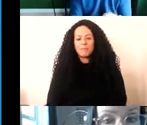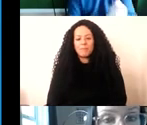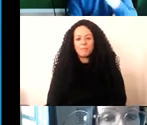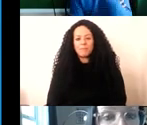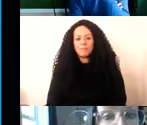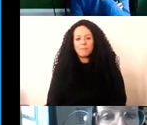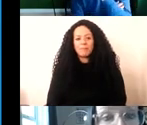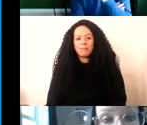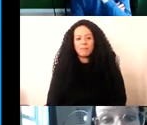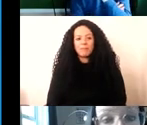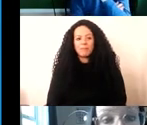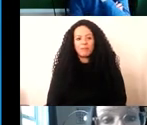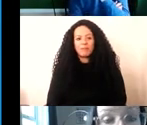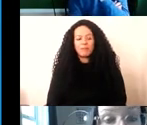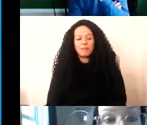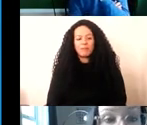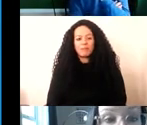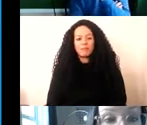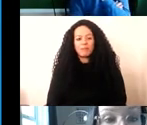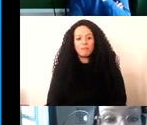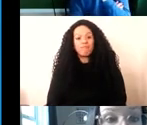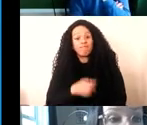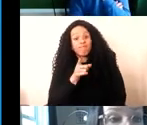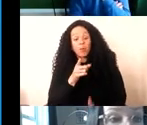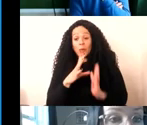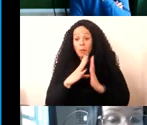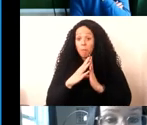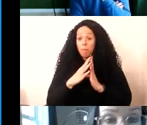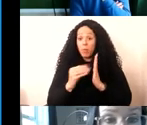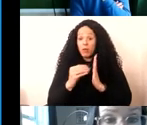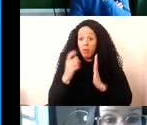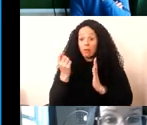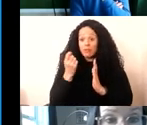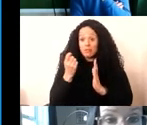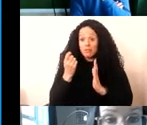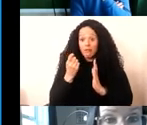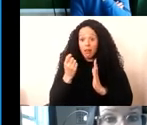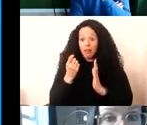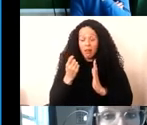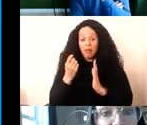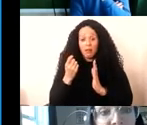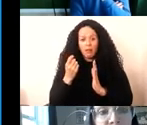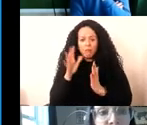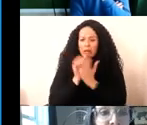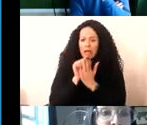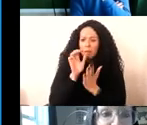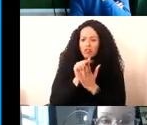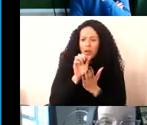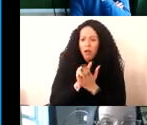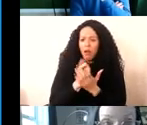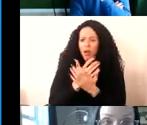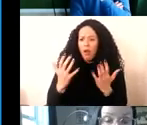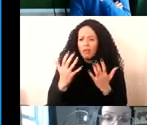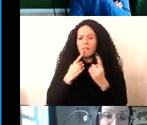So with all that said, I think the model succeeded in capturing a lot of useful information about navigating complex